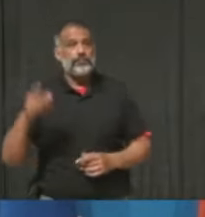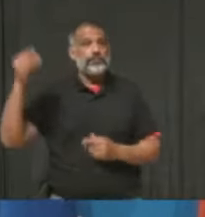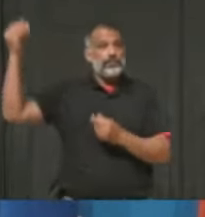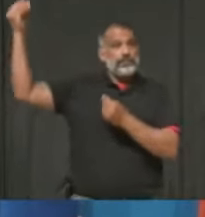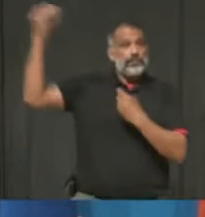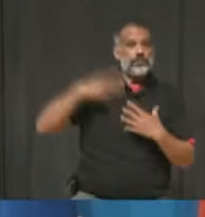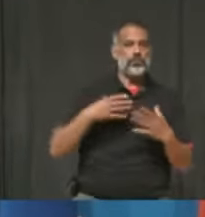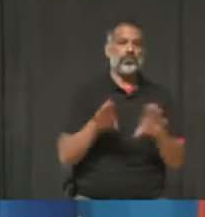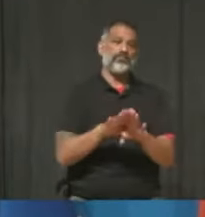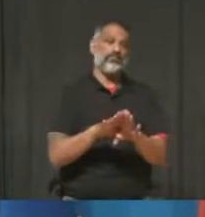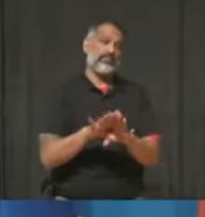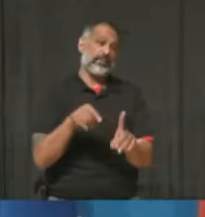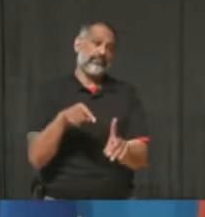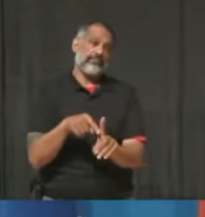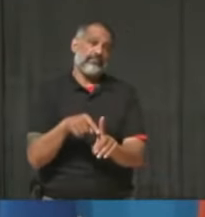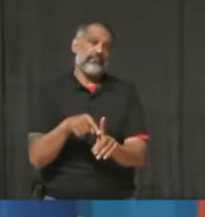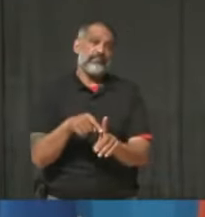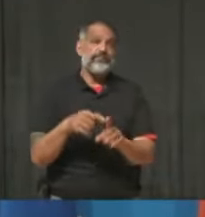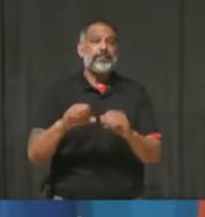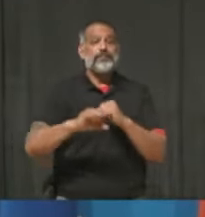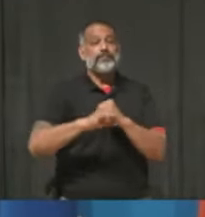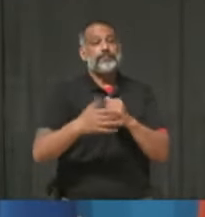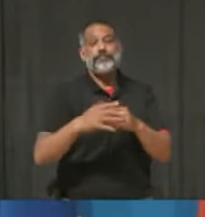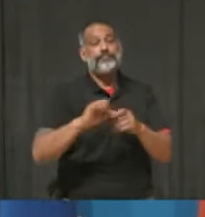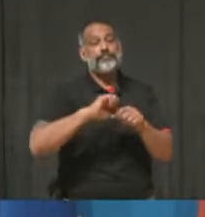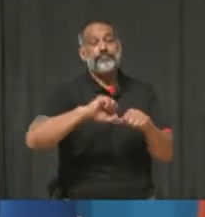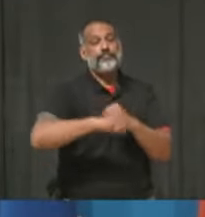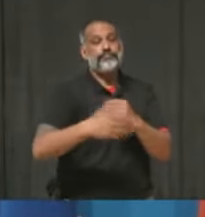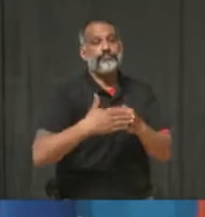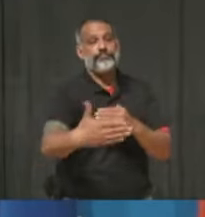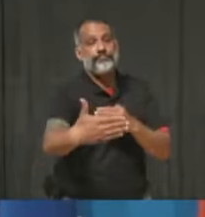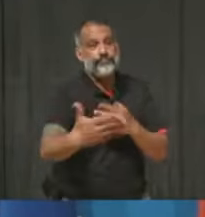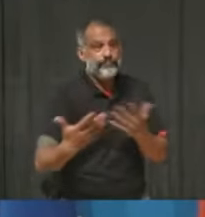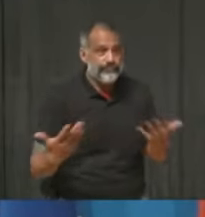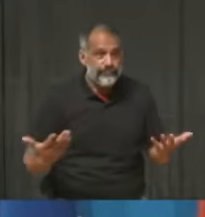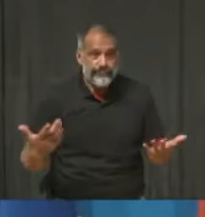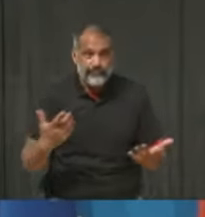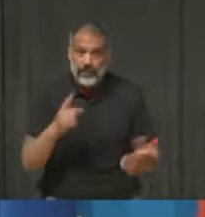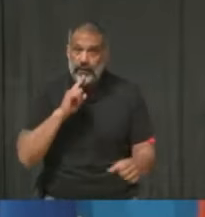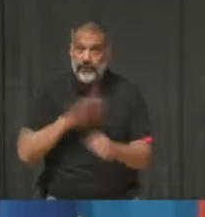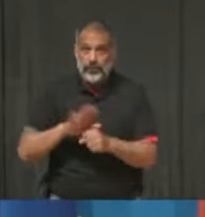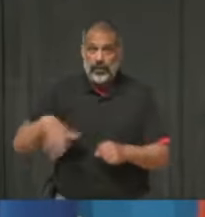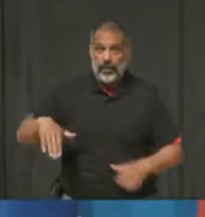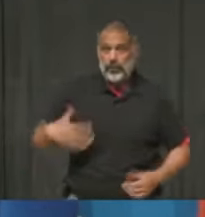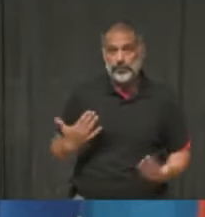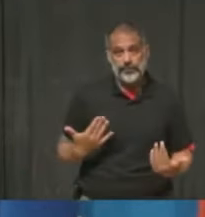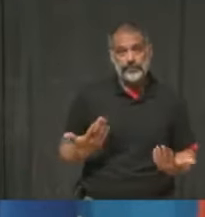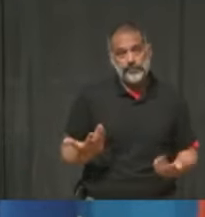stay-at-home order will be extended, but we don't have confirmation of that, as far as I know.